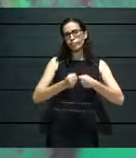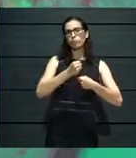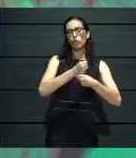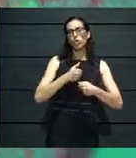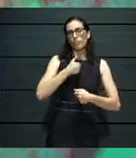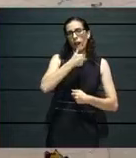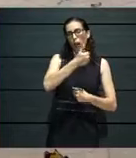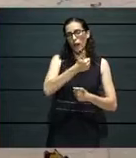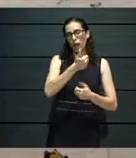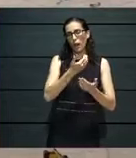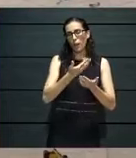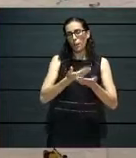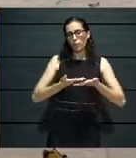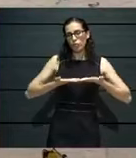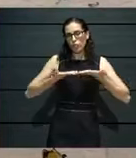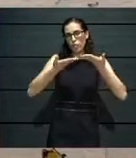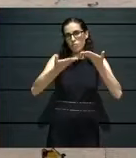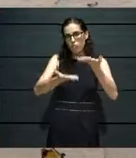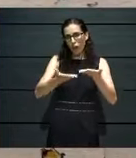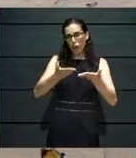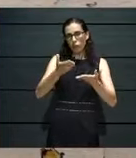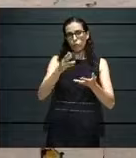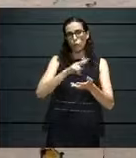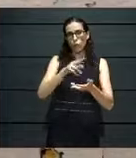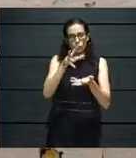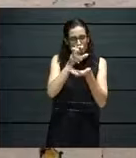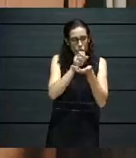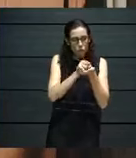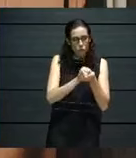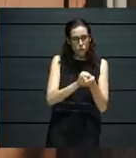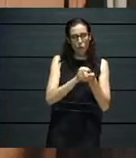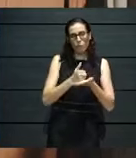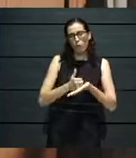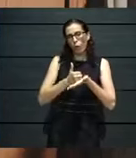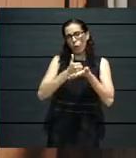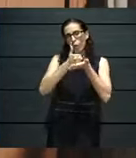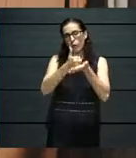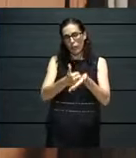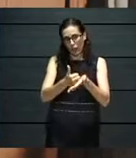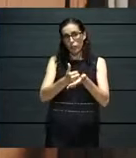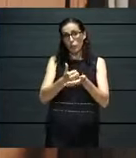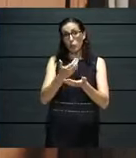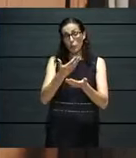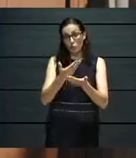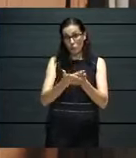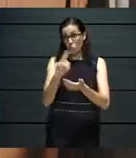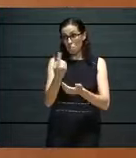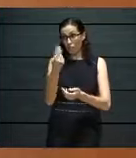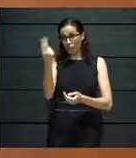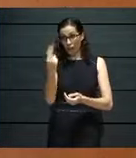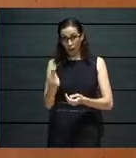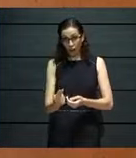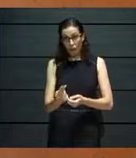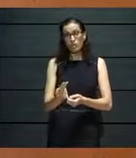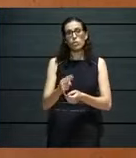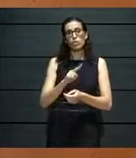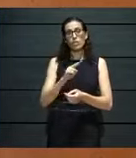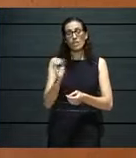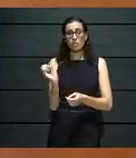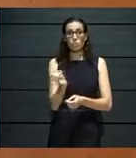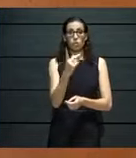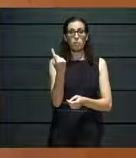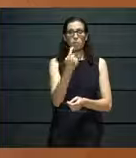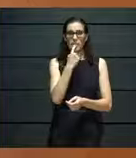order to facilitate, cultivate, foster and help established artists, but most especially young